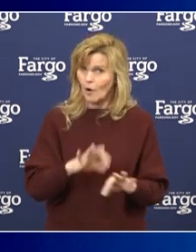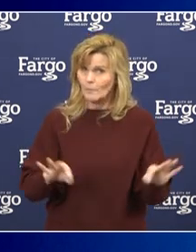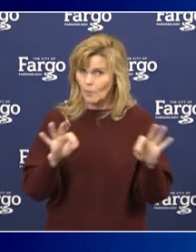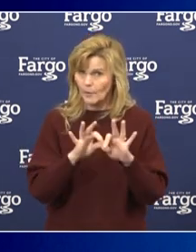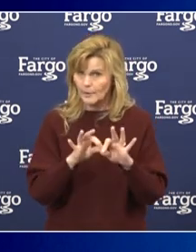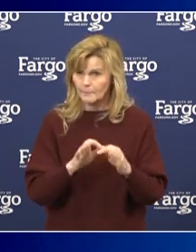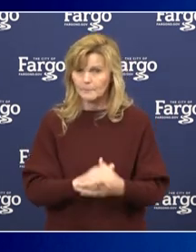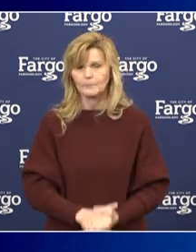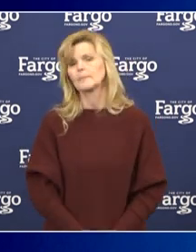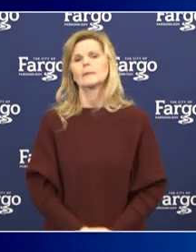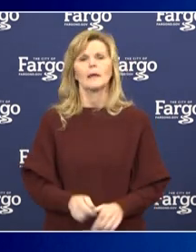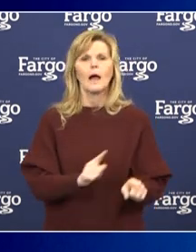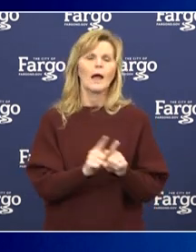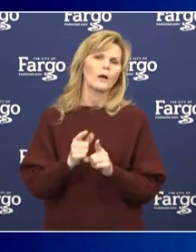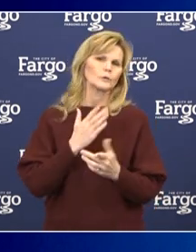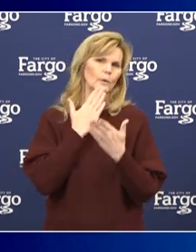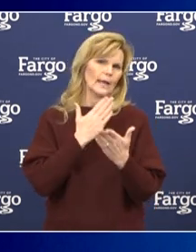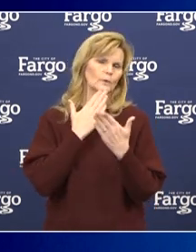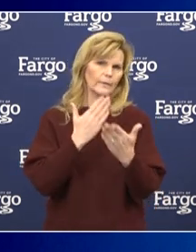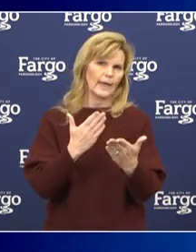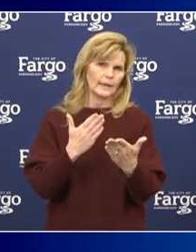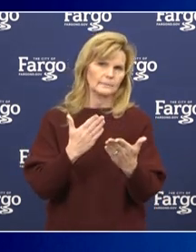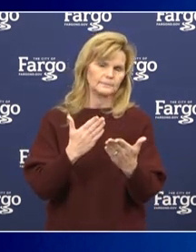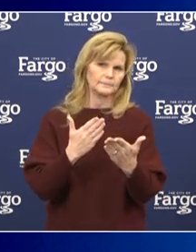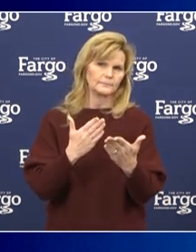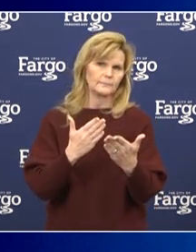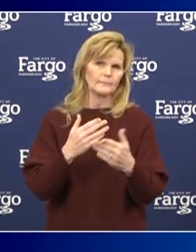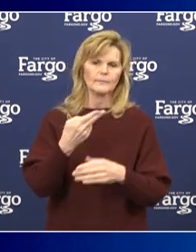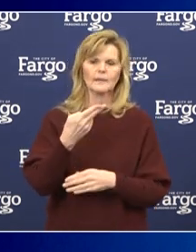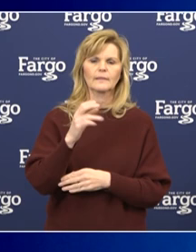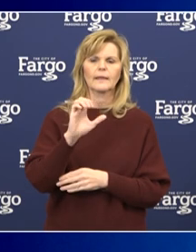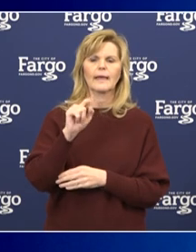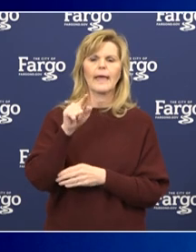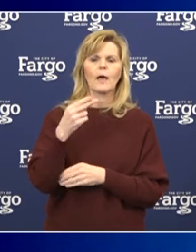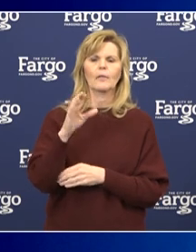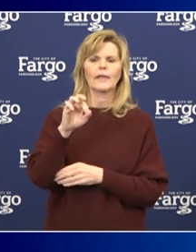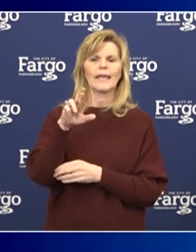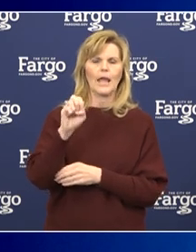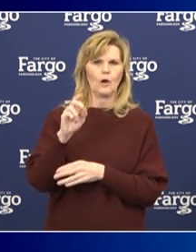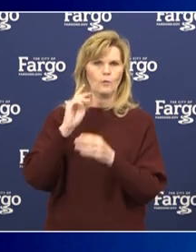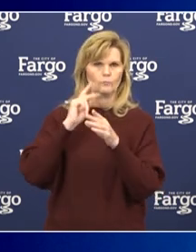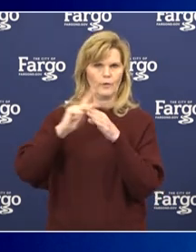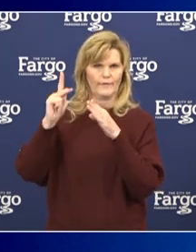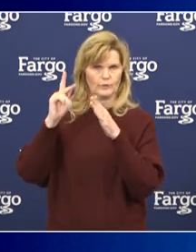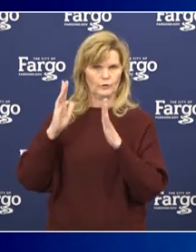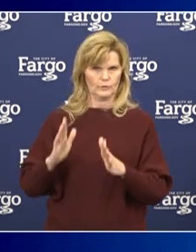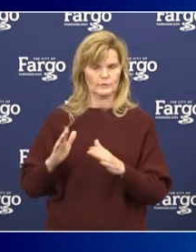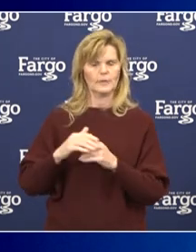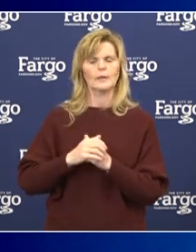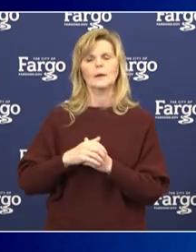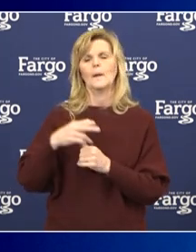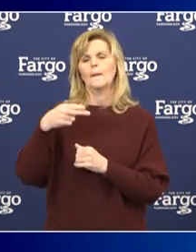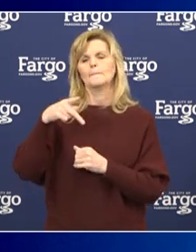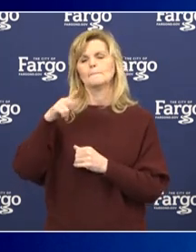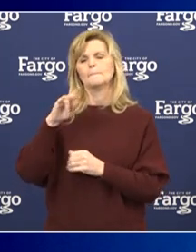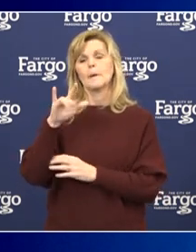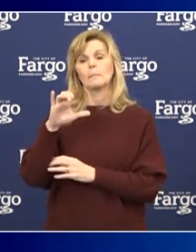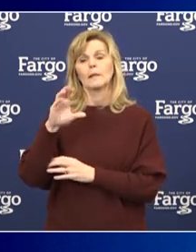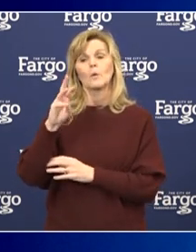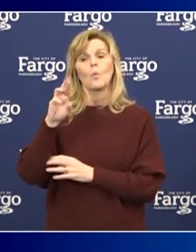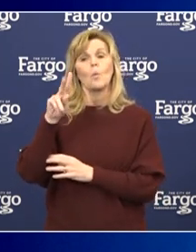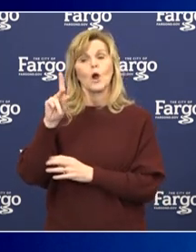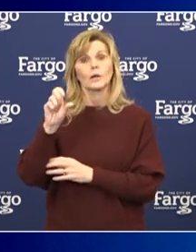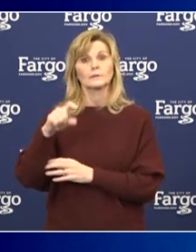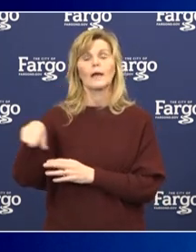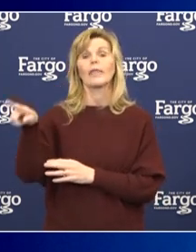I'd also like to thank the healthcare professionals, Public Works, for all the work that they're doing. They're